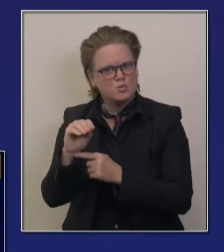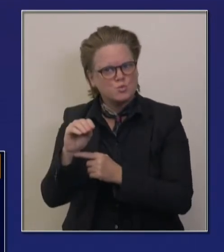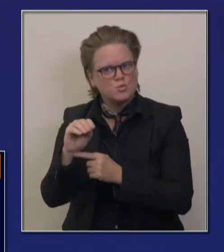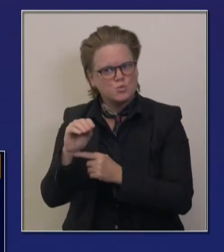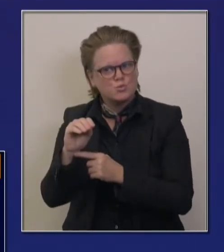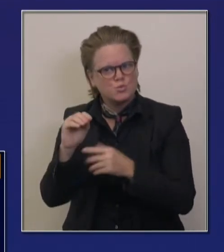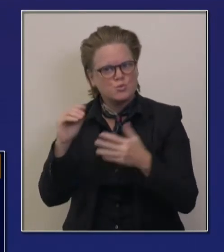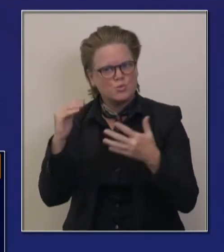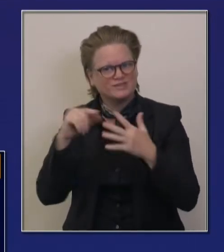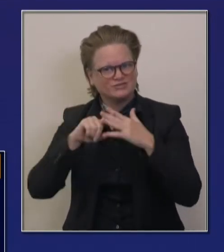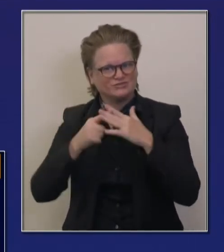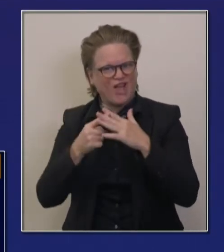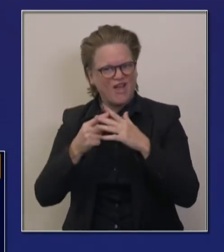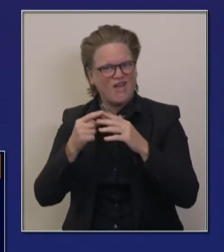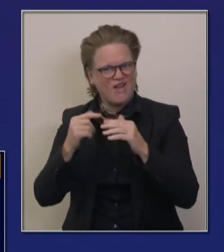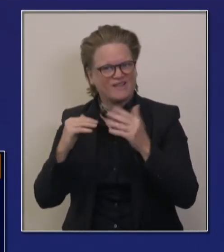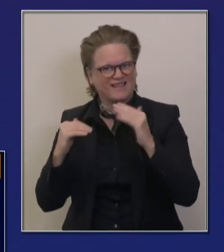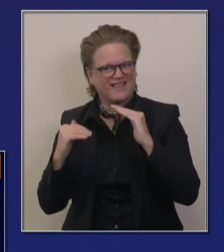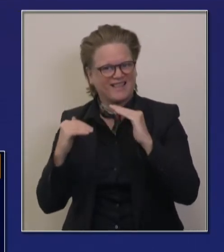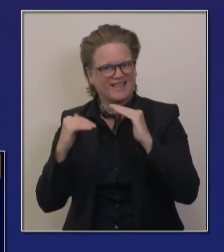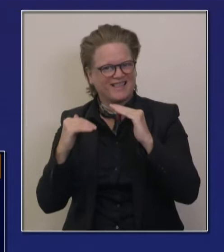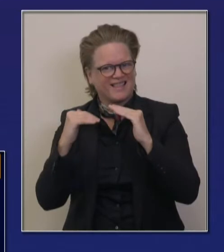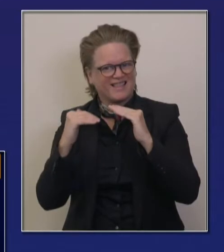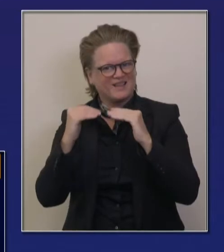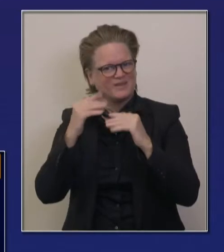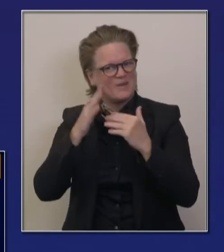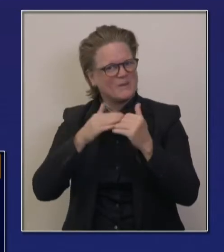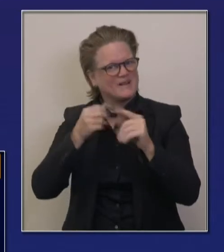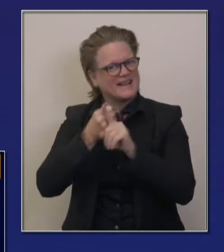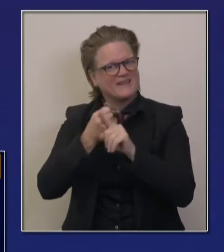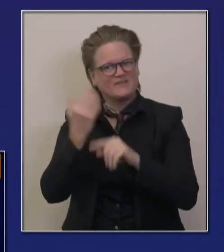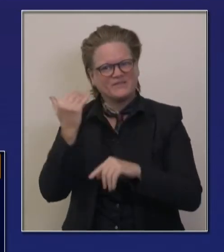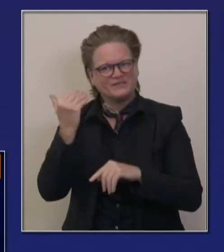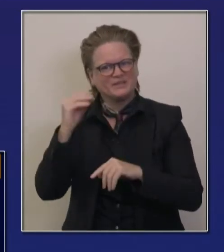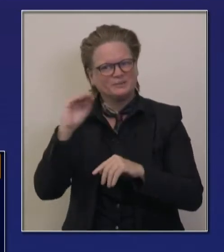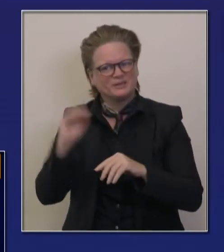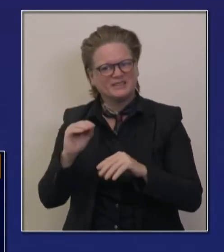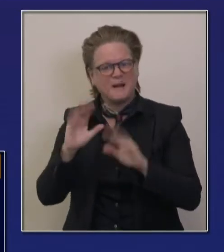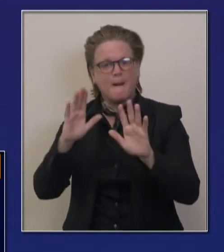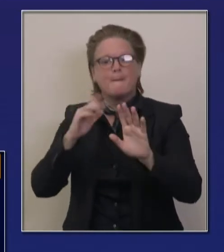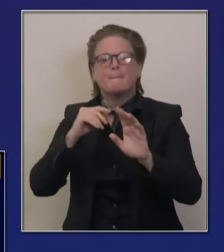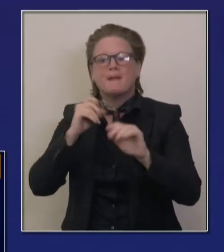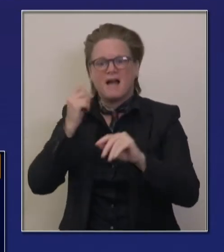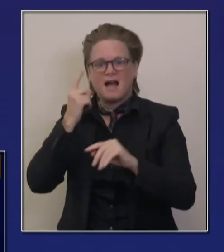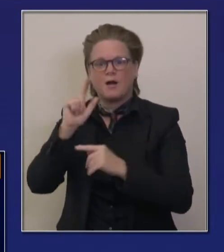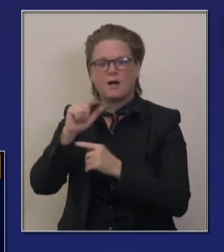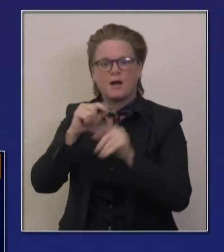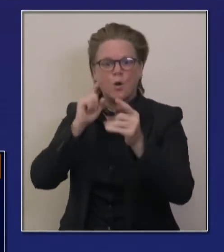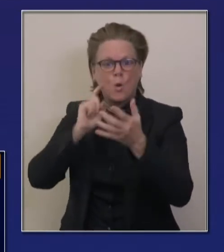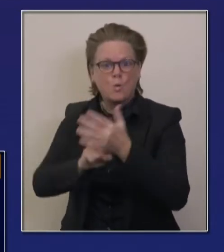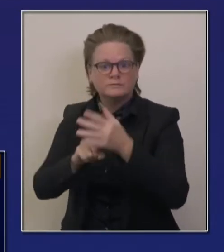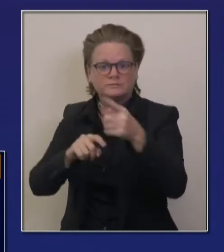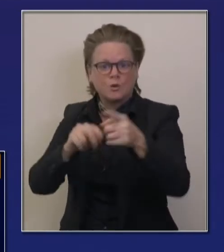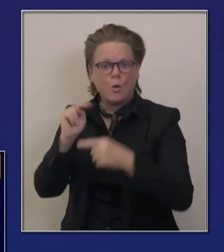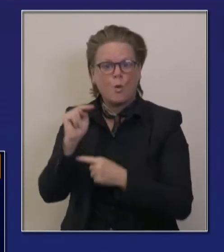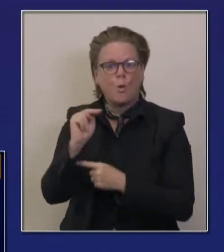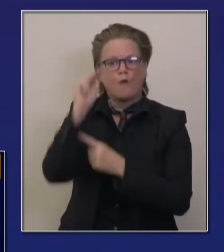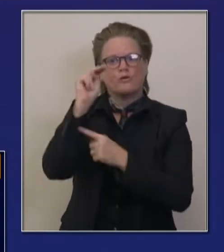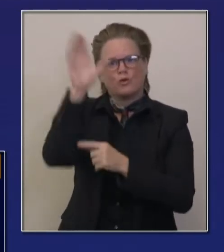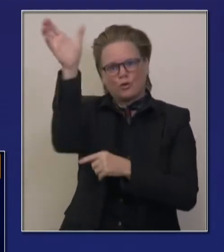California, a little bit, uh, better in terms of their current capacity based upon transmission rates and the, uh, community spread of